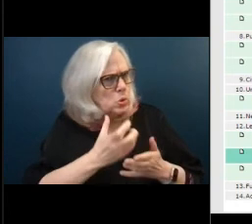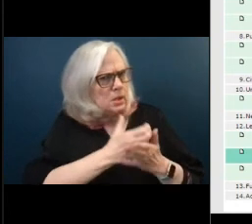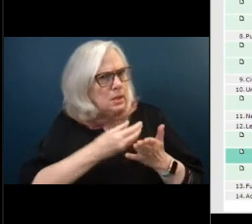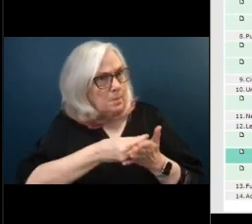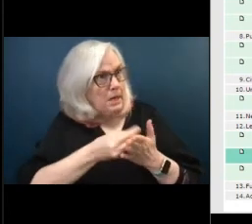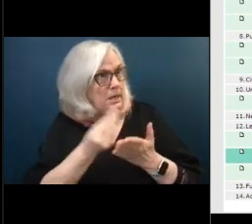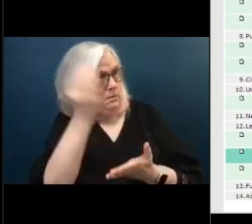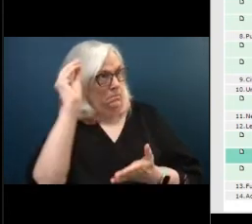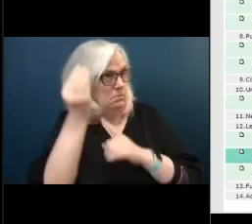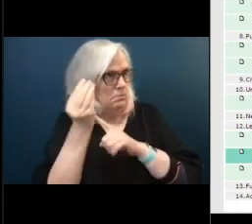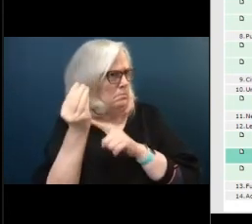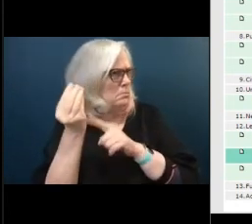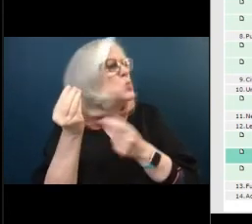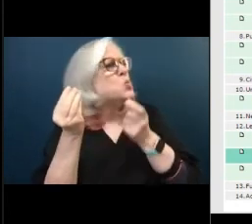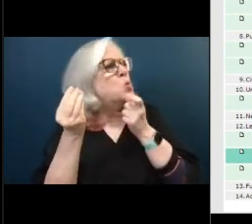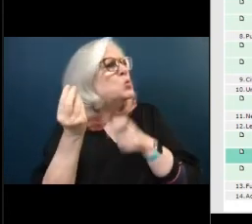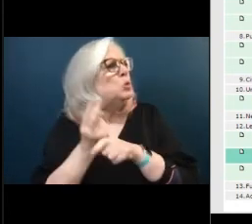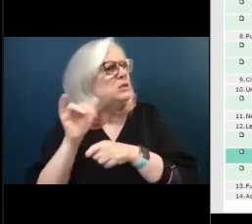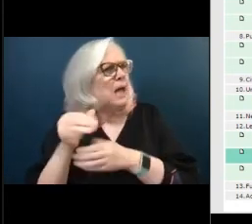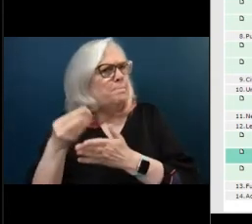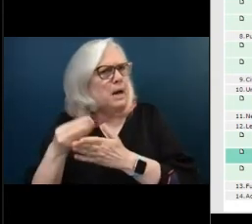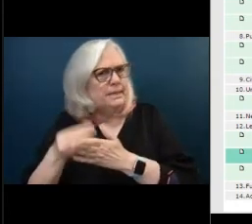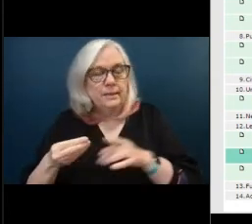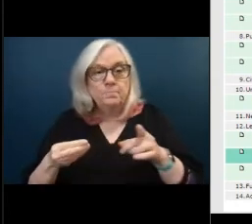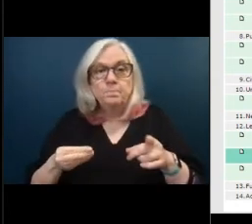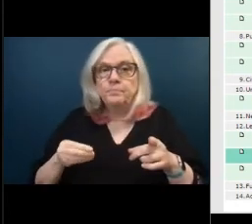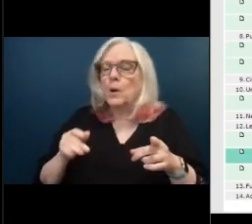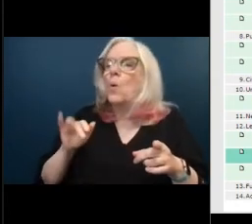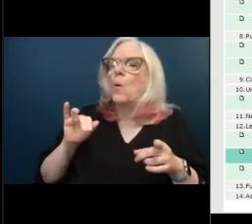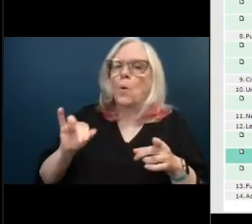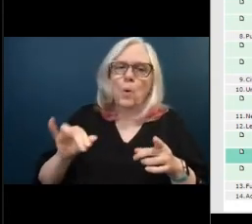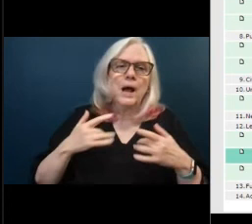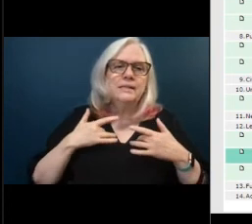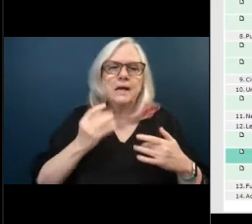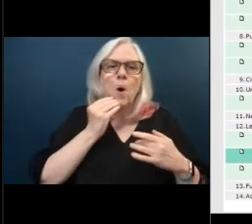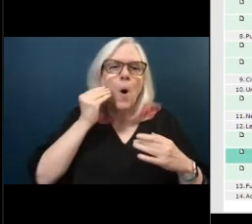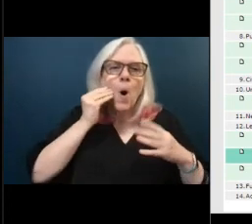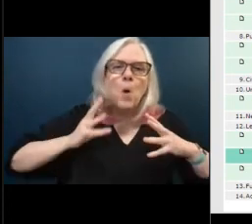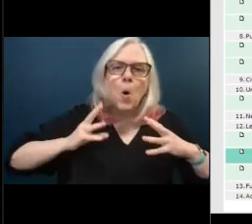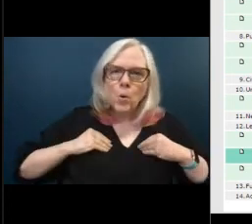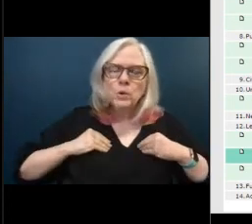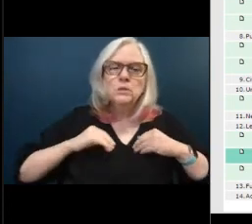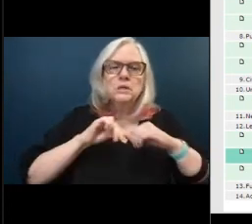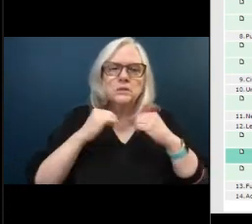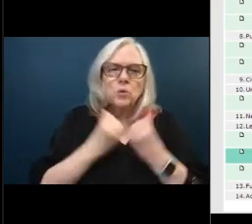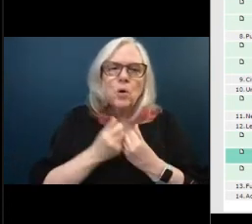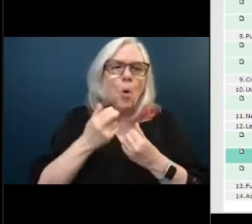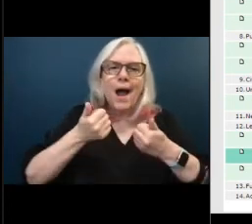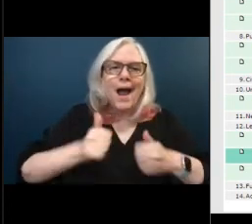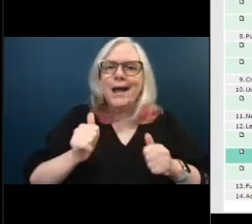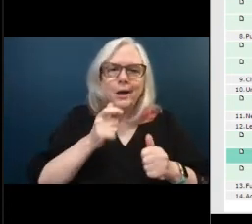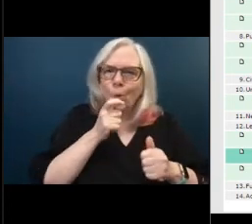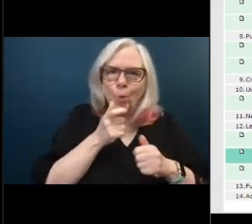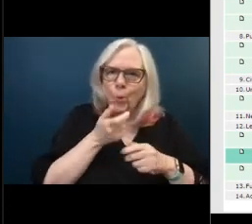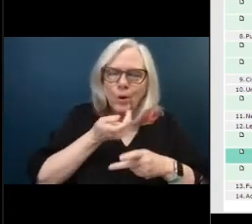associations or any kind of management uh of that area that would be doing these things that they would be